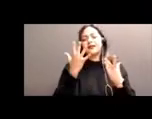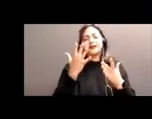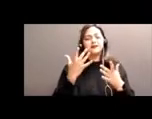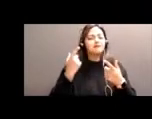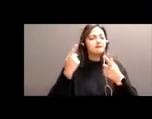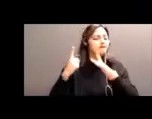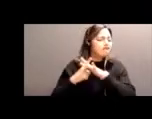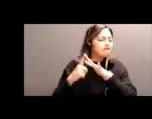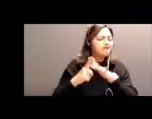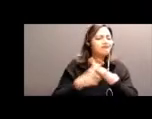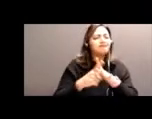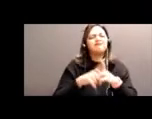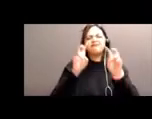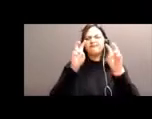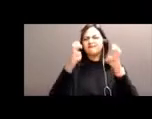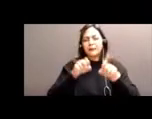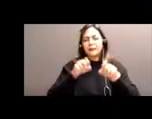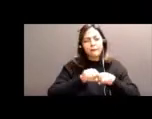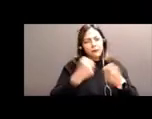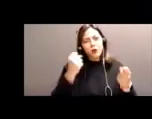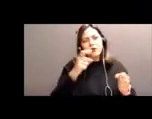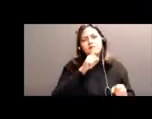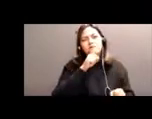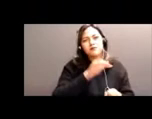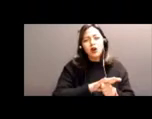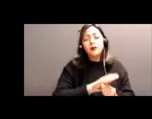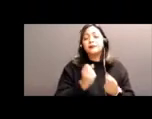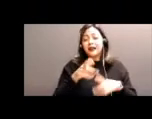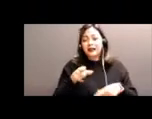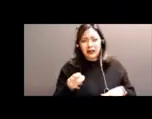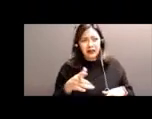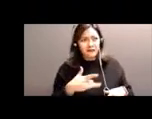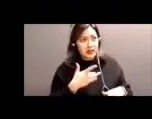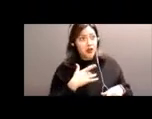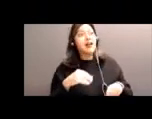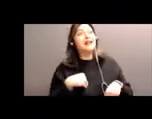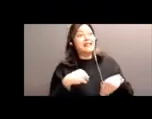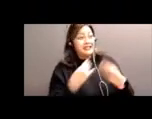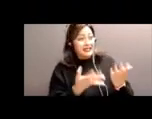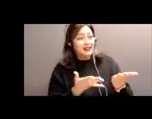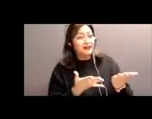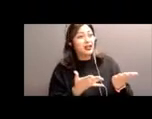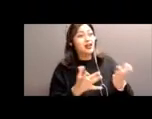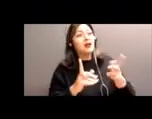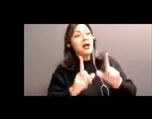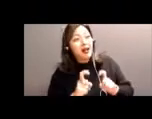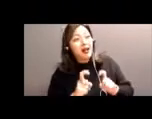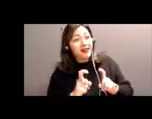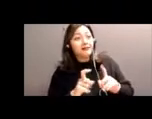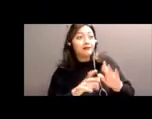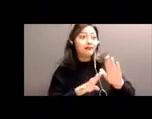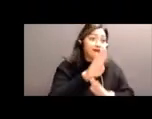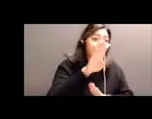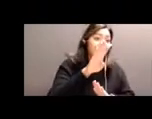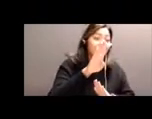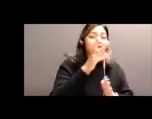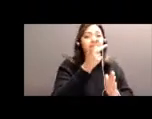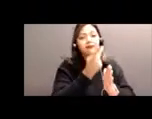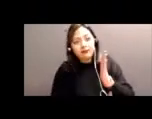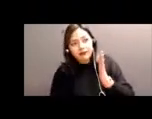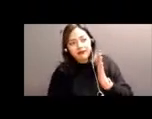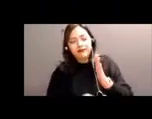we will pilot, but will we succeed? Go beyond, visualize the distances,